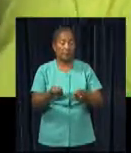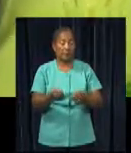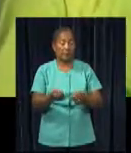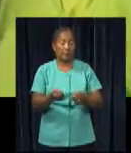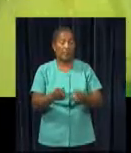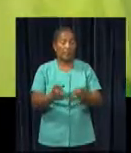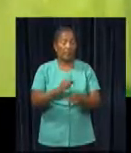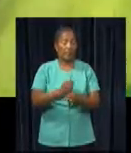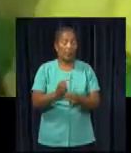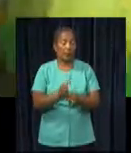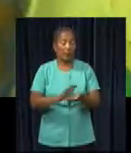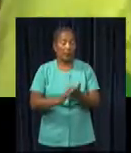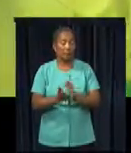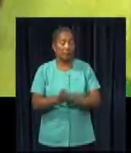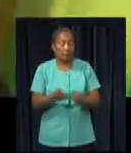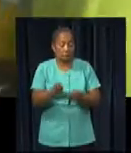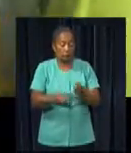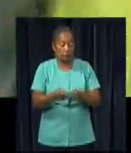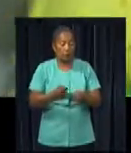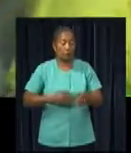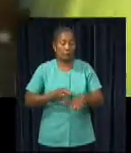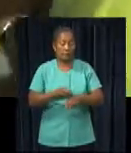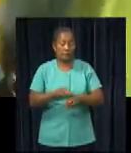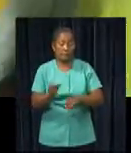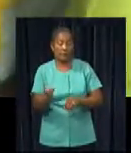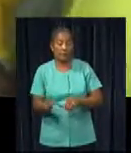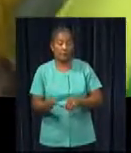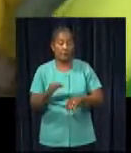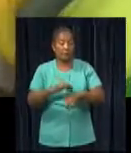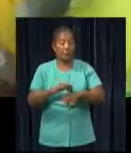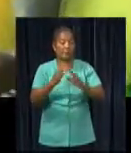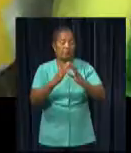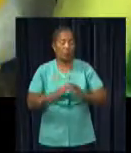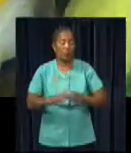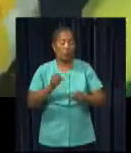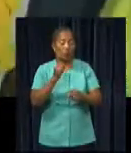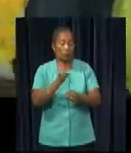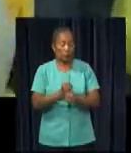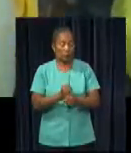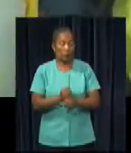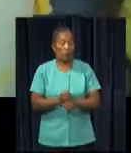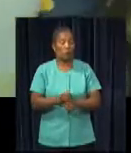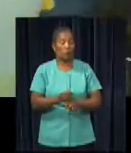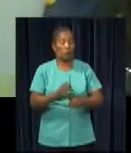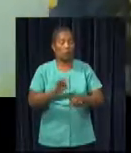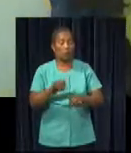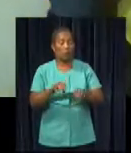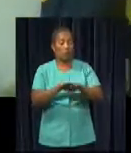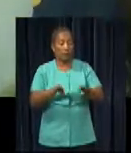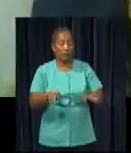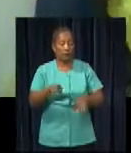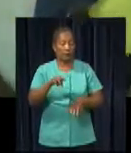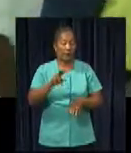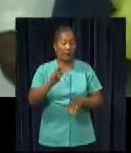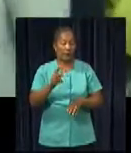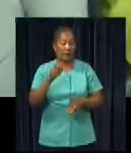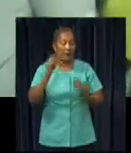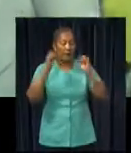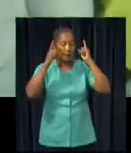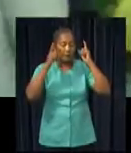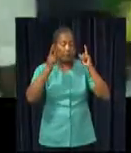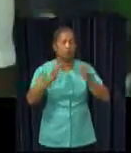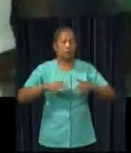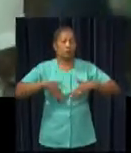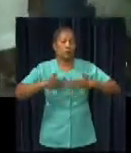focus is on the treatment and care of the sick. The hospital exerts its action on the basis of the Catholic beliefs and